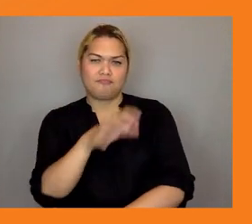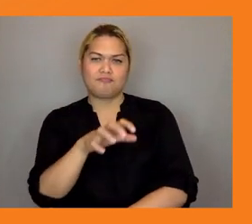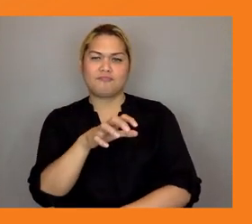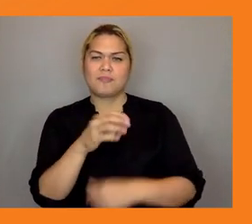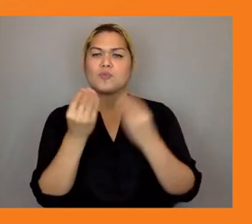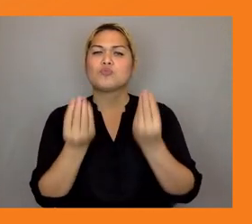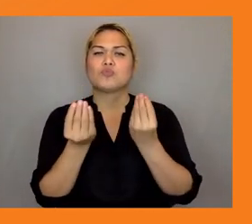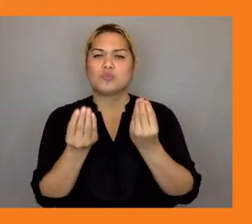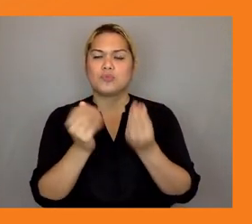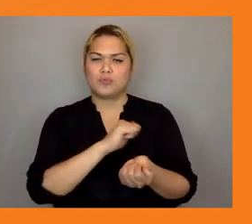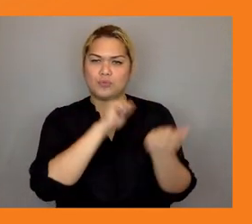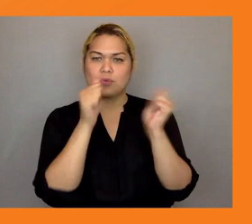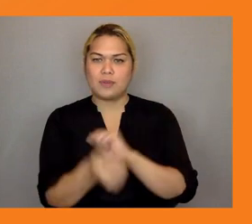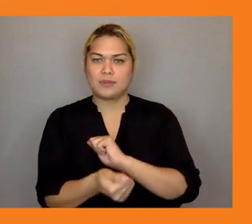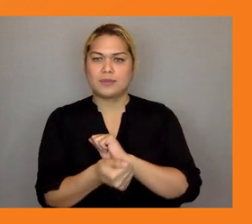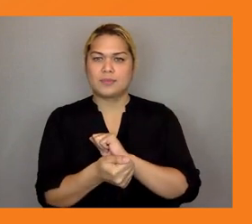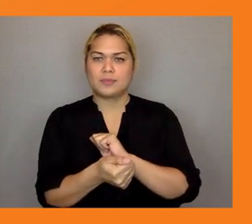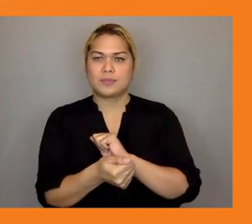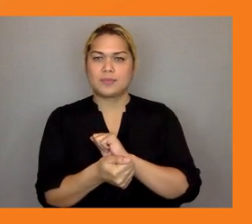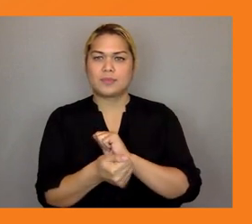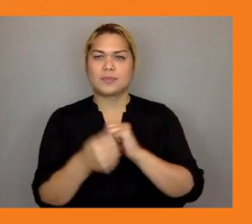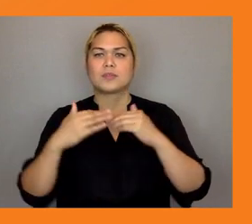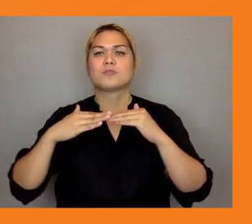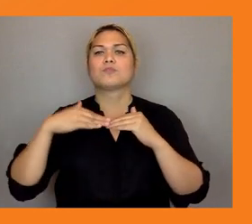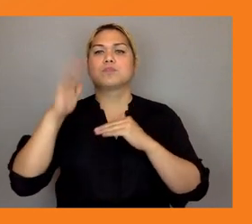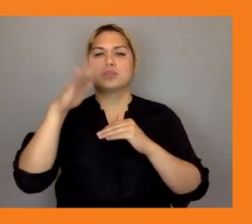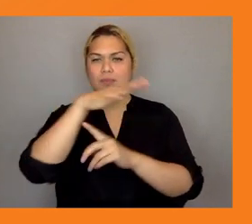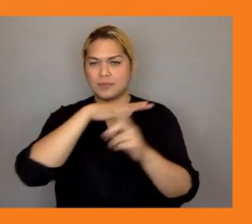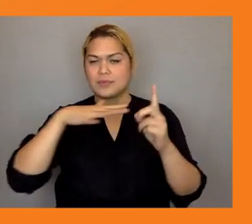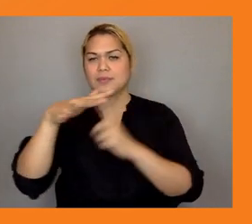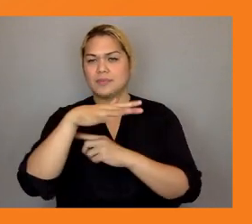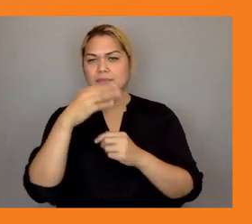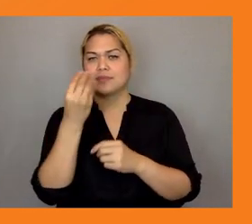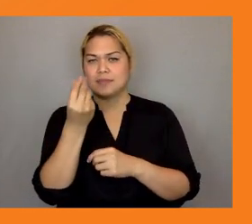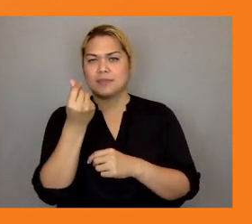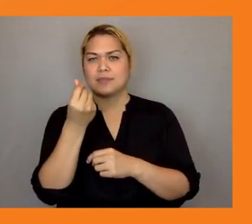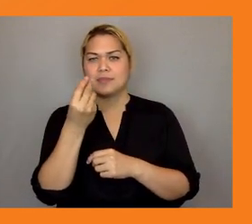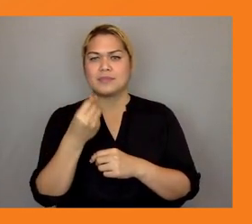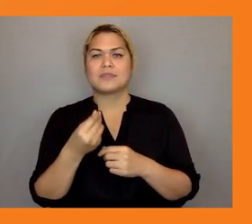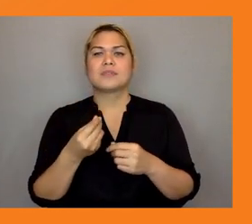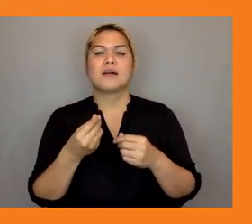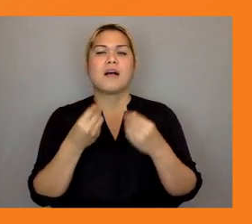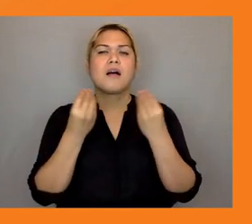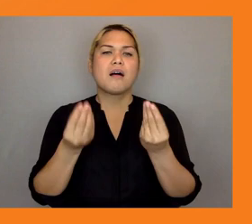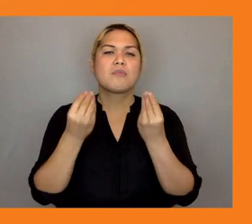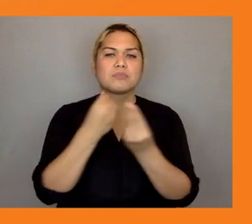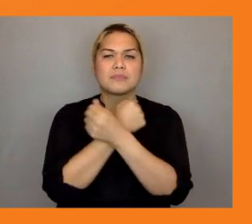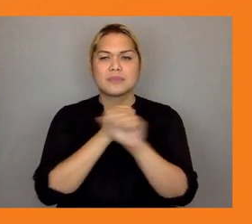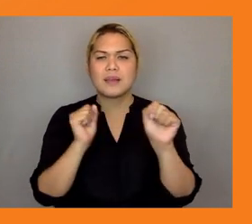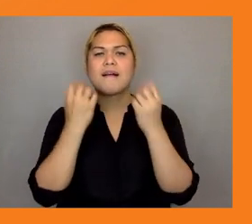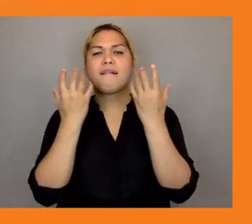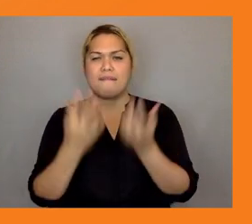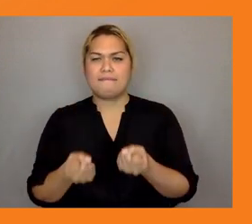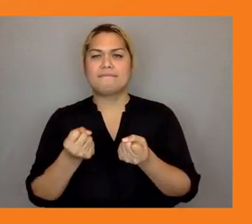so that we'll be notified of your questions for safeguarding purposes there is an option to ask your questions anonymously